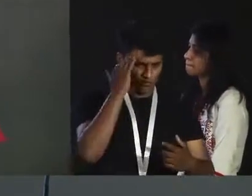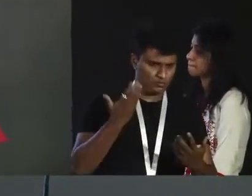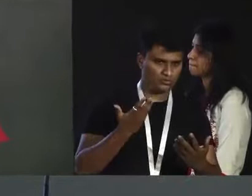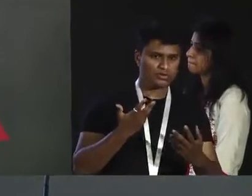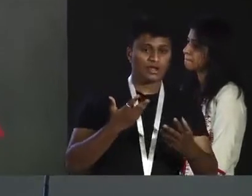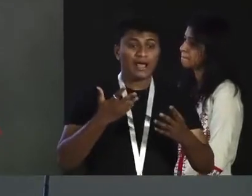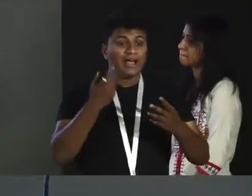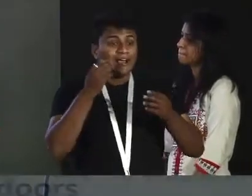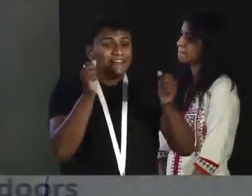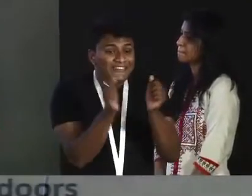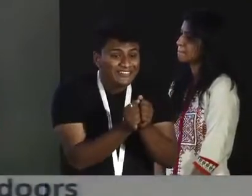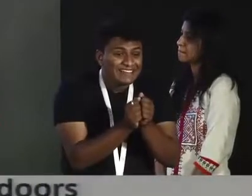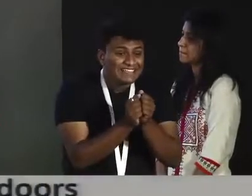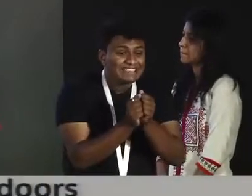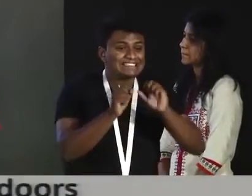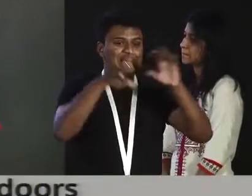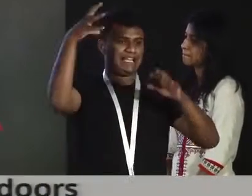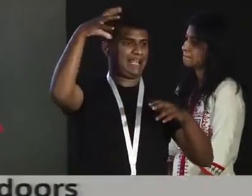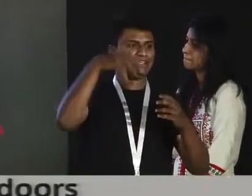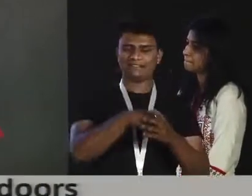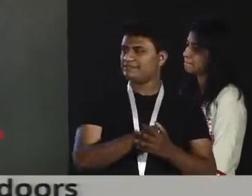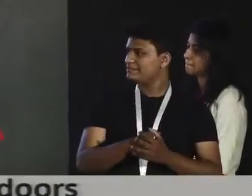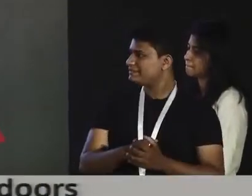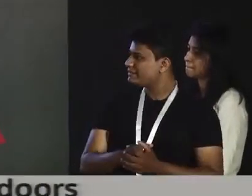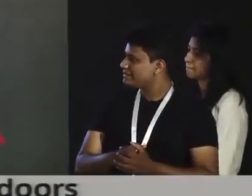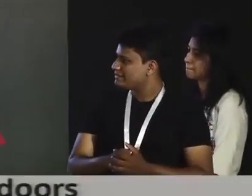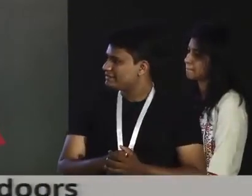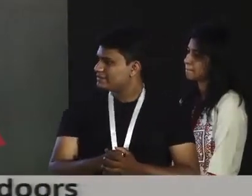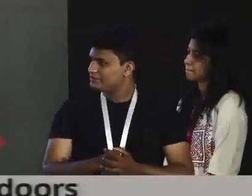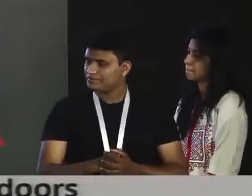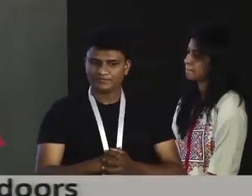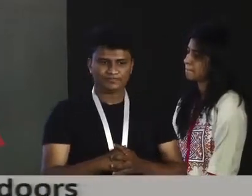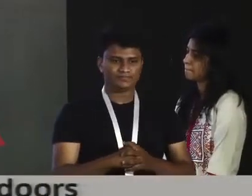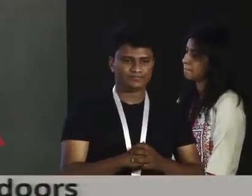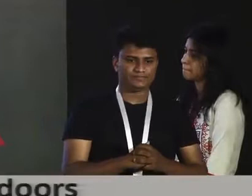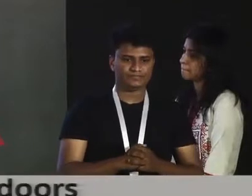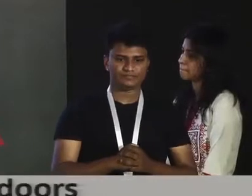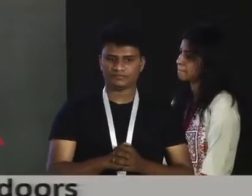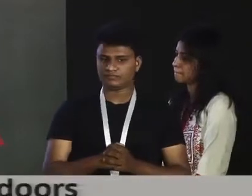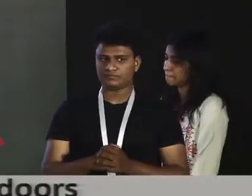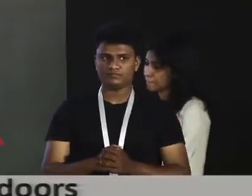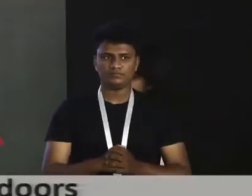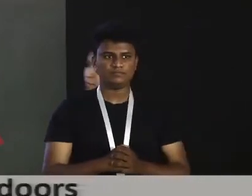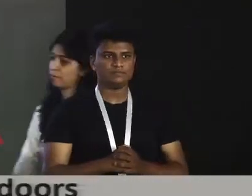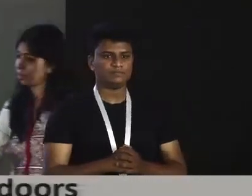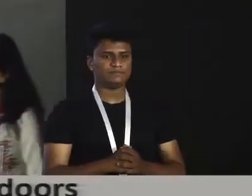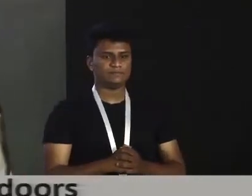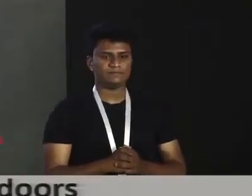light. And there are a whole range of other use cases. You can look at graphs and things. Okay. Next slide.